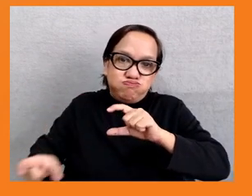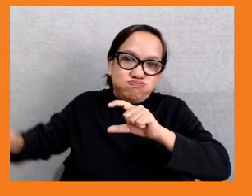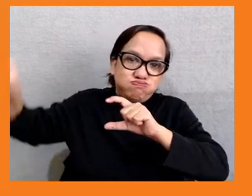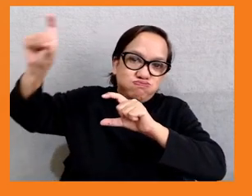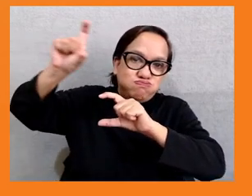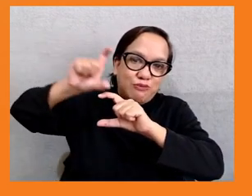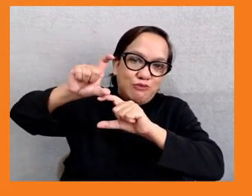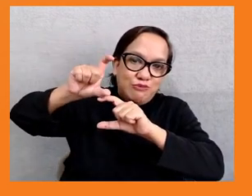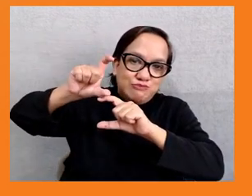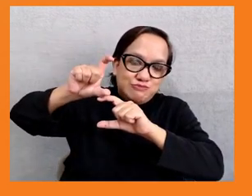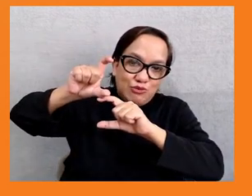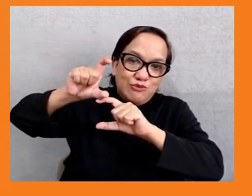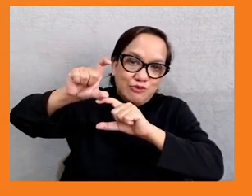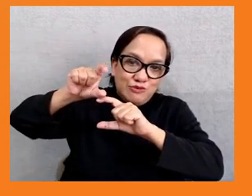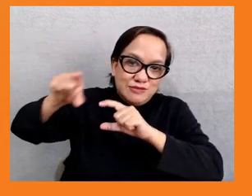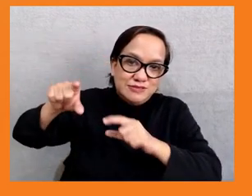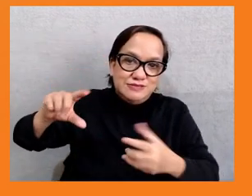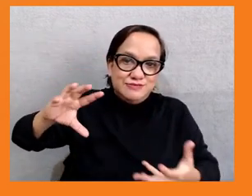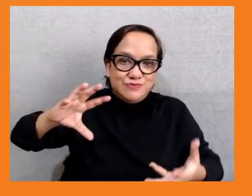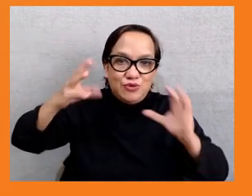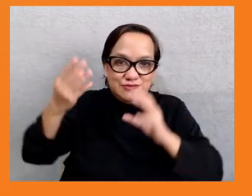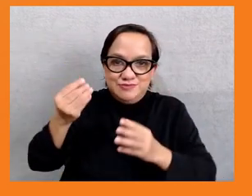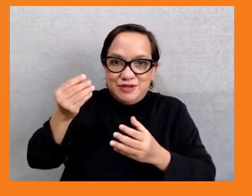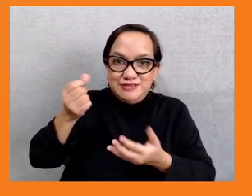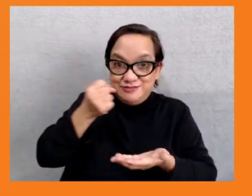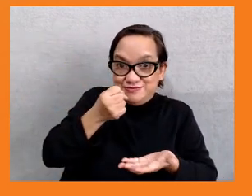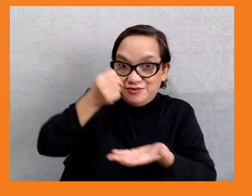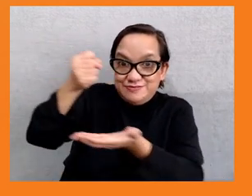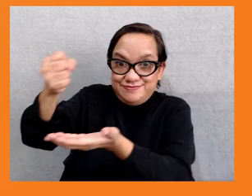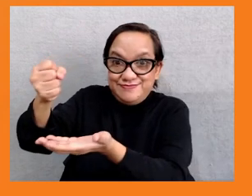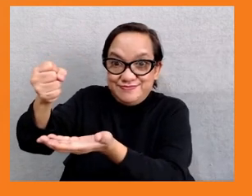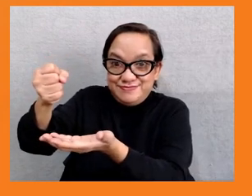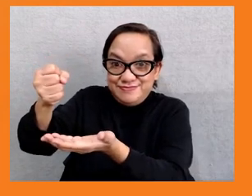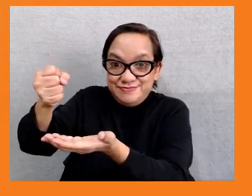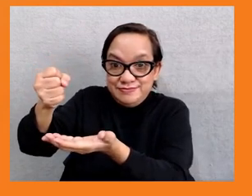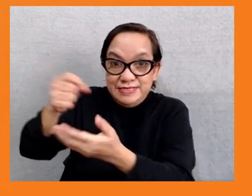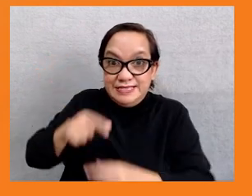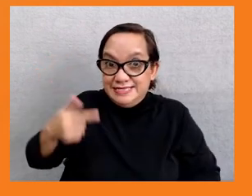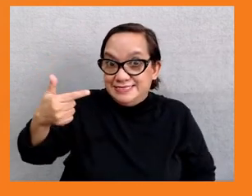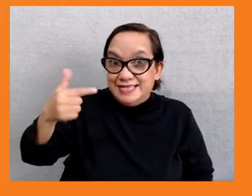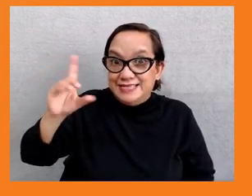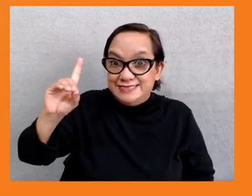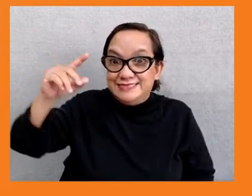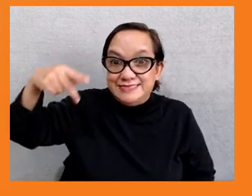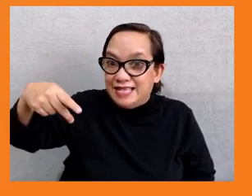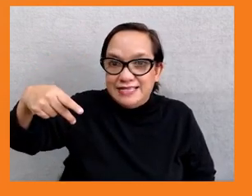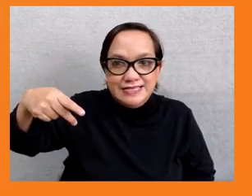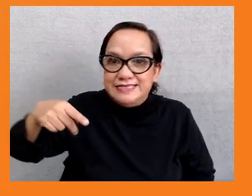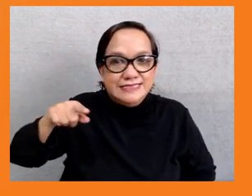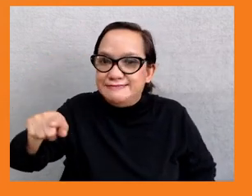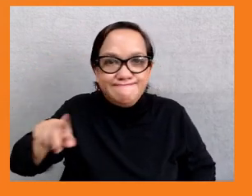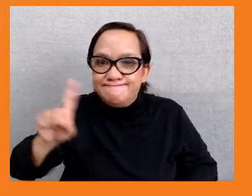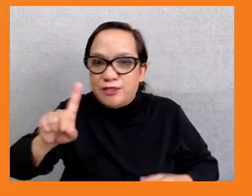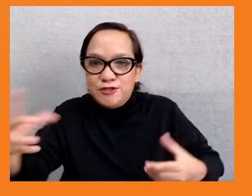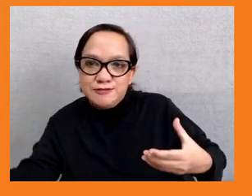to GDP. It excludes, it does not count the cost of environmental destruction. And so that's a fundamental